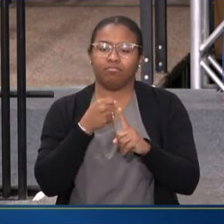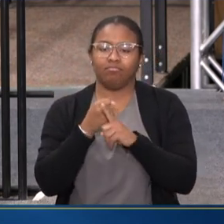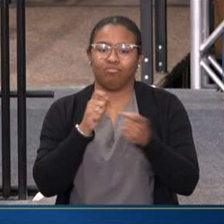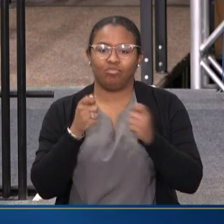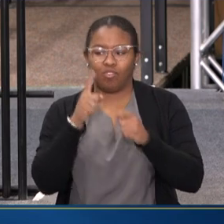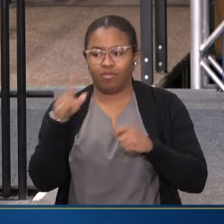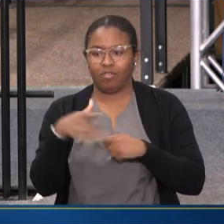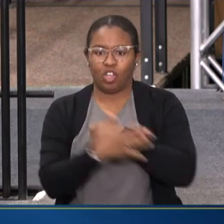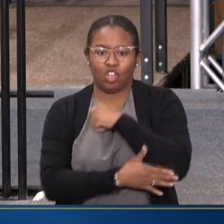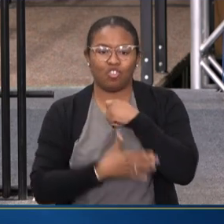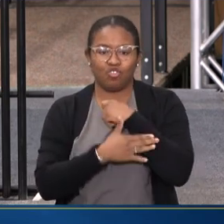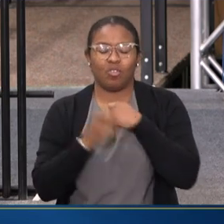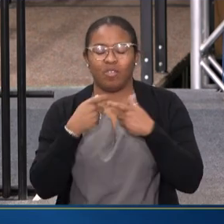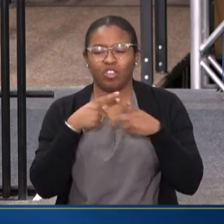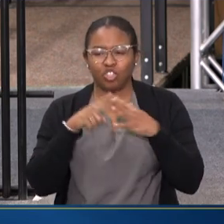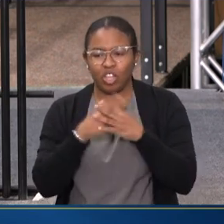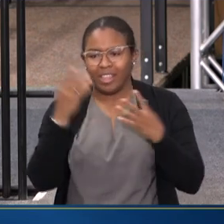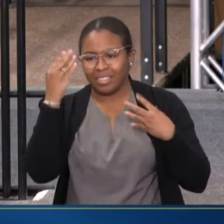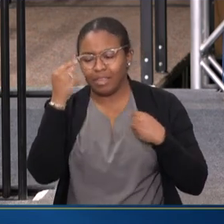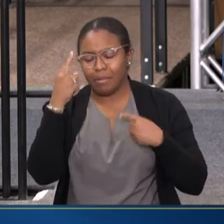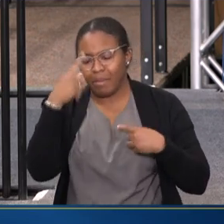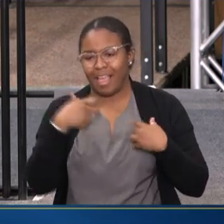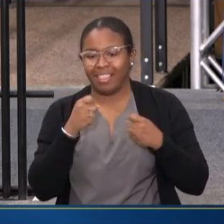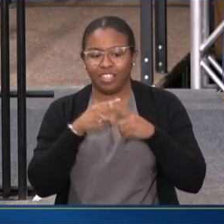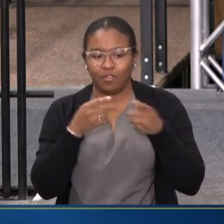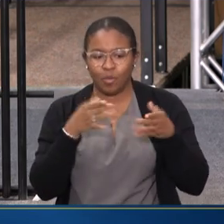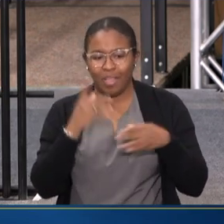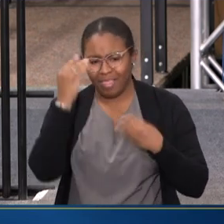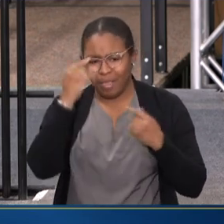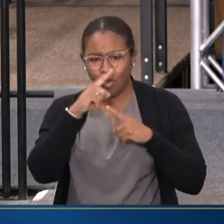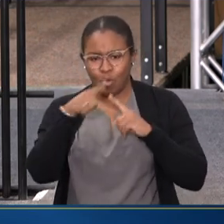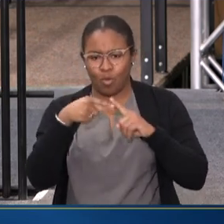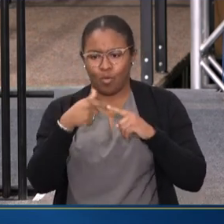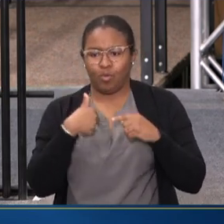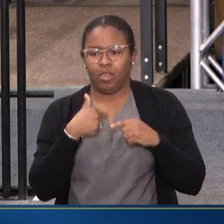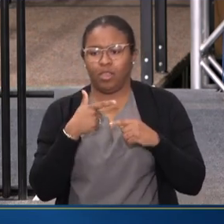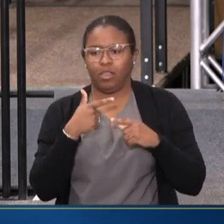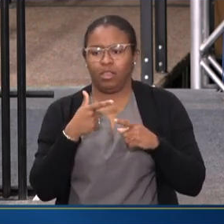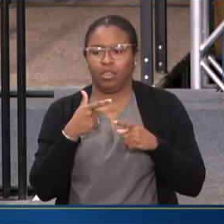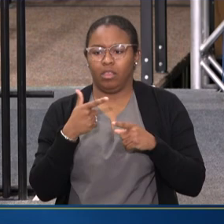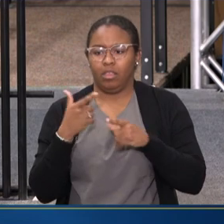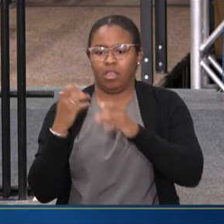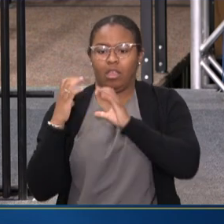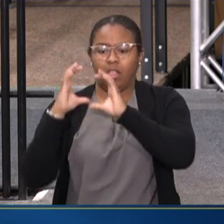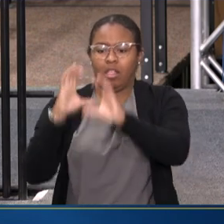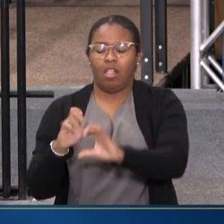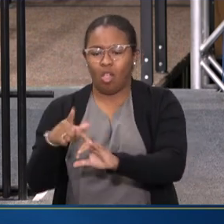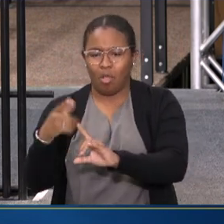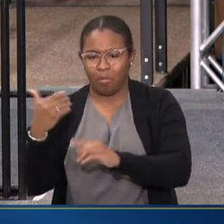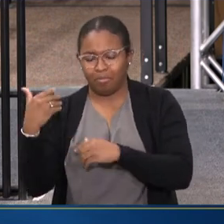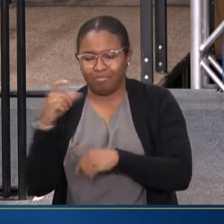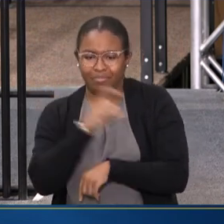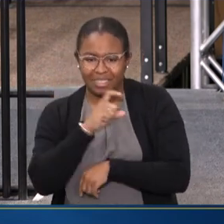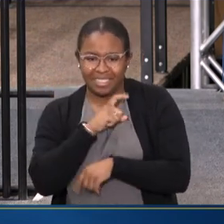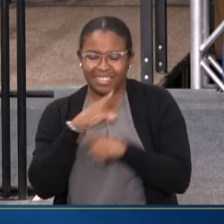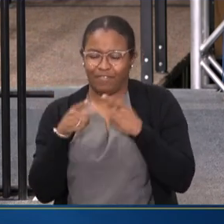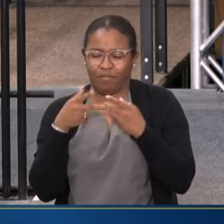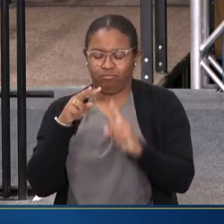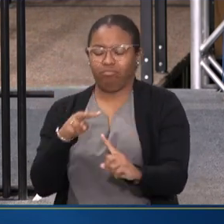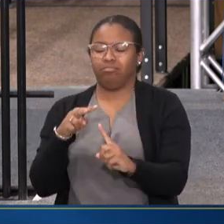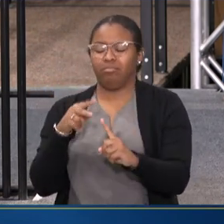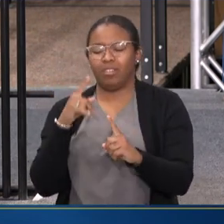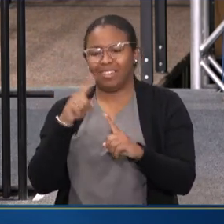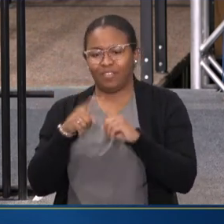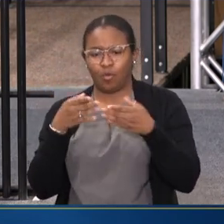country for us to think about mental health in a different way. Think about what we put on the backs of our police in a different way. Think about how we respond